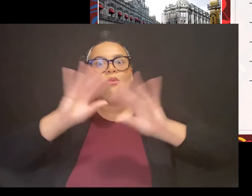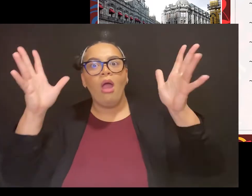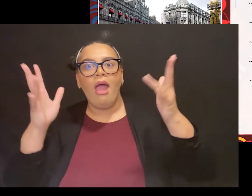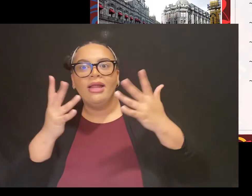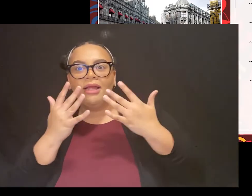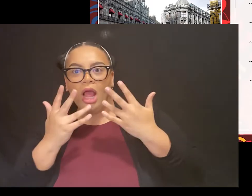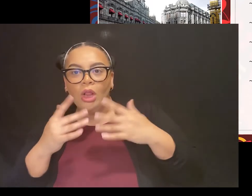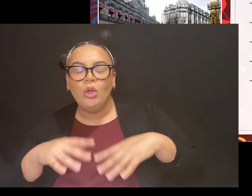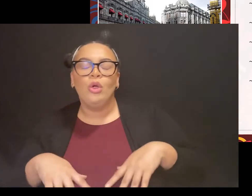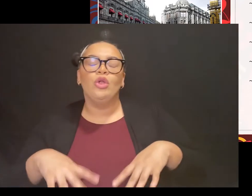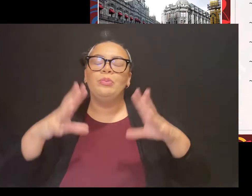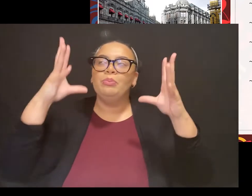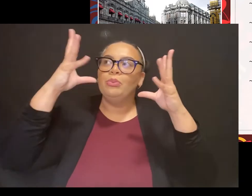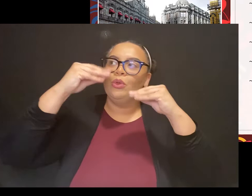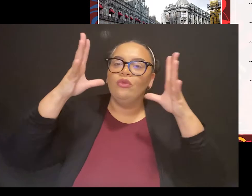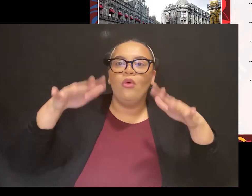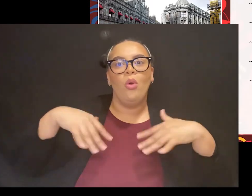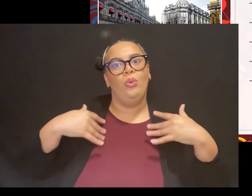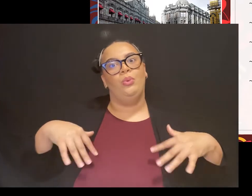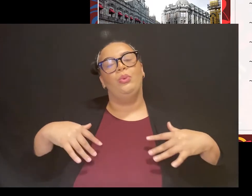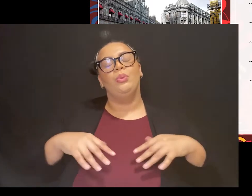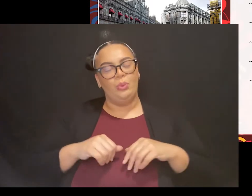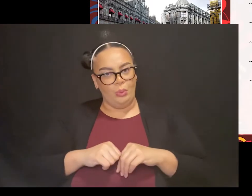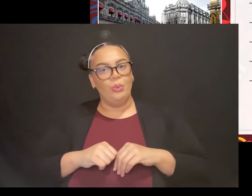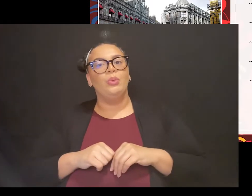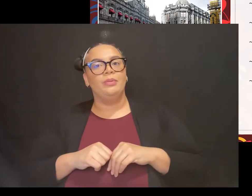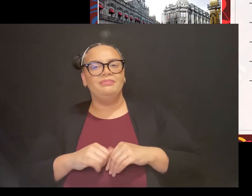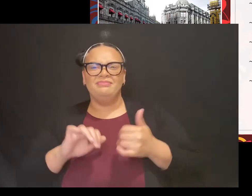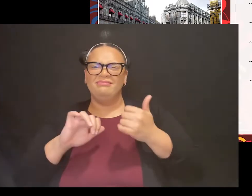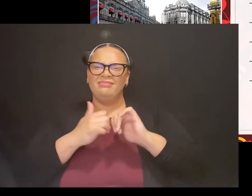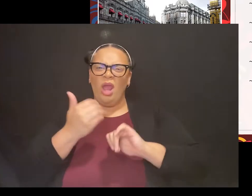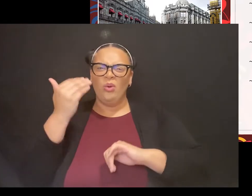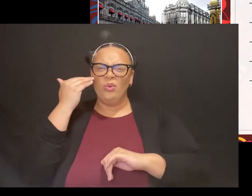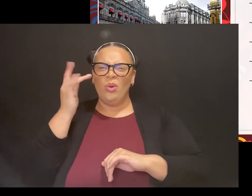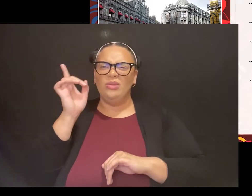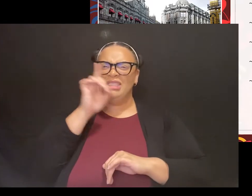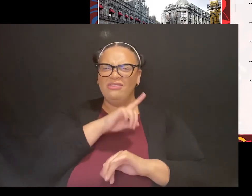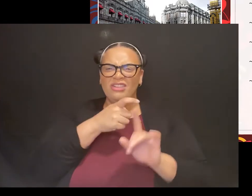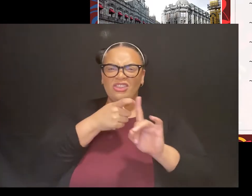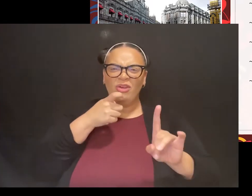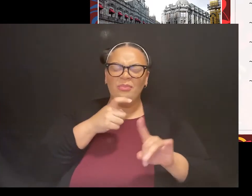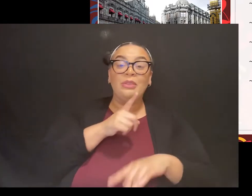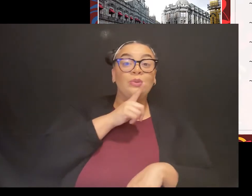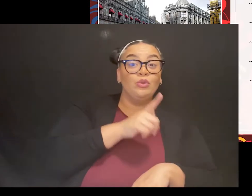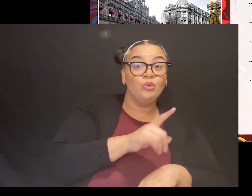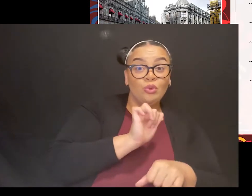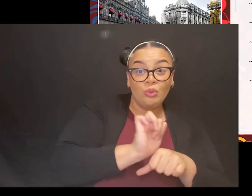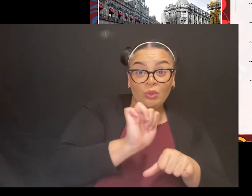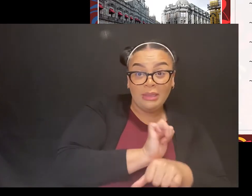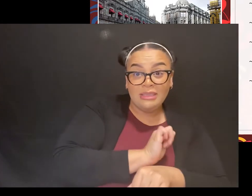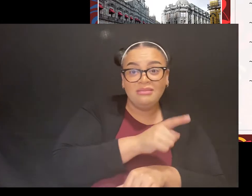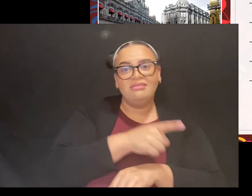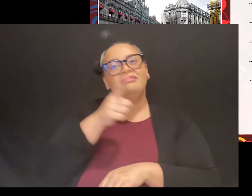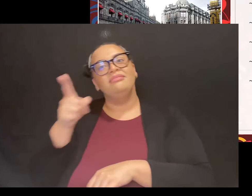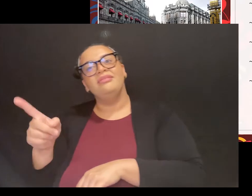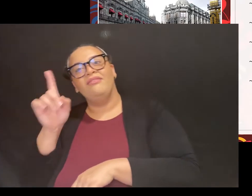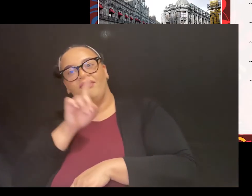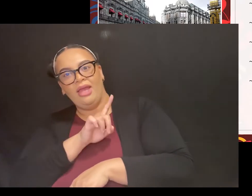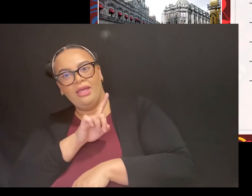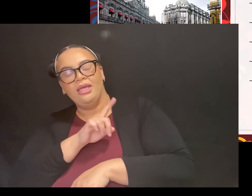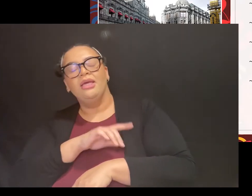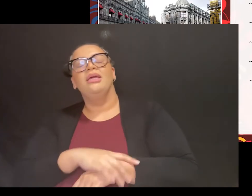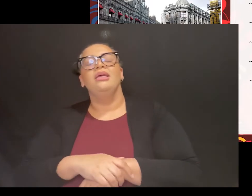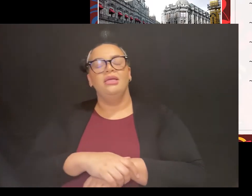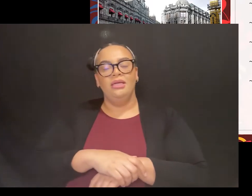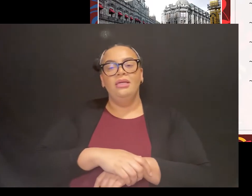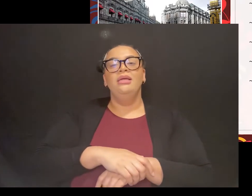How you can tell the difference between the high quality, original Talavera pottery is that the artwork and the colors